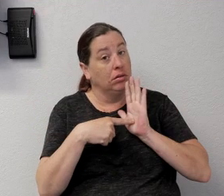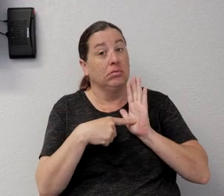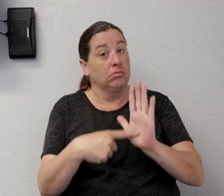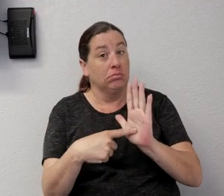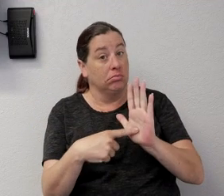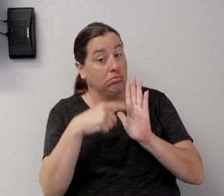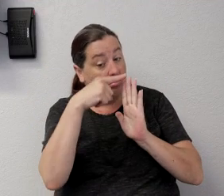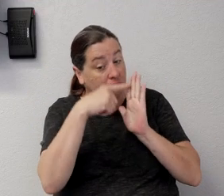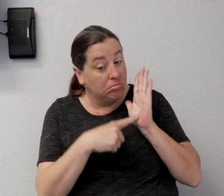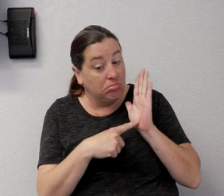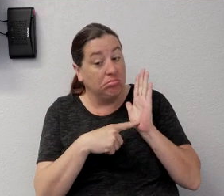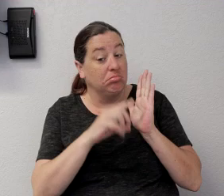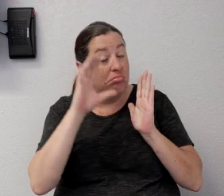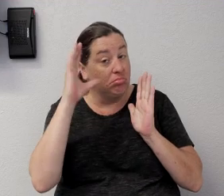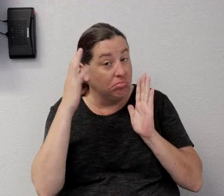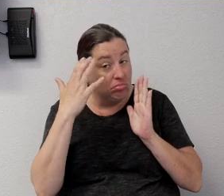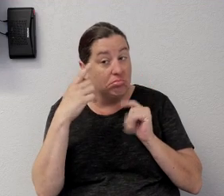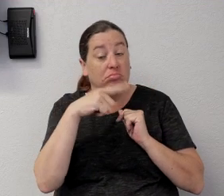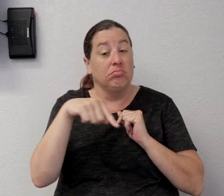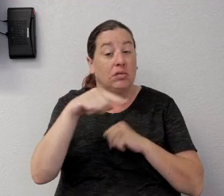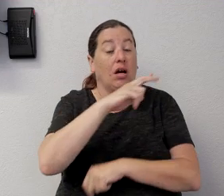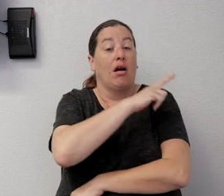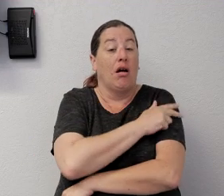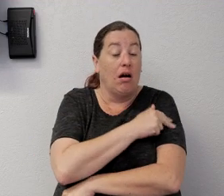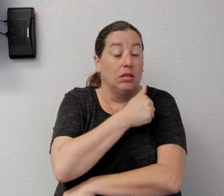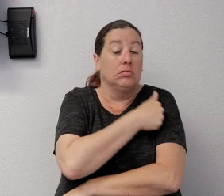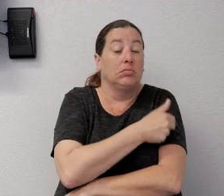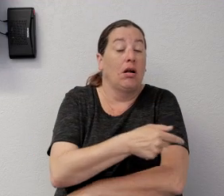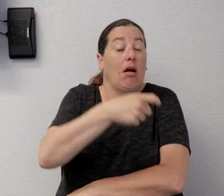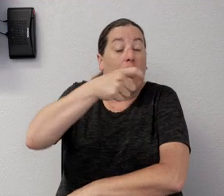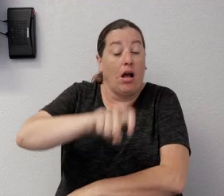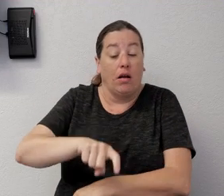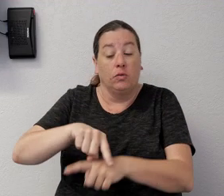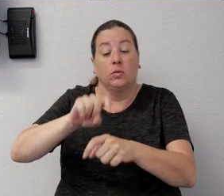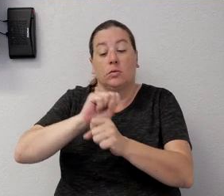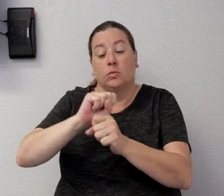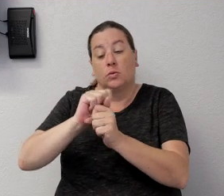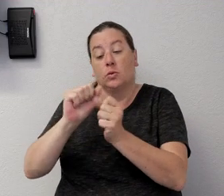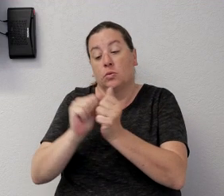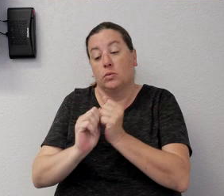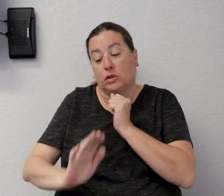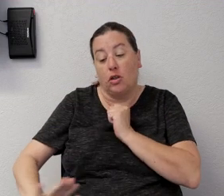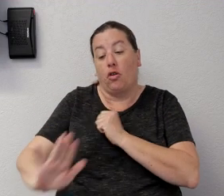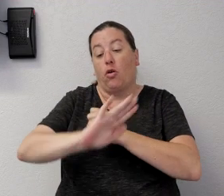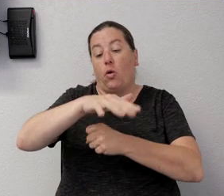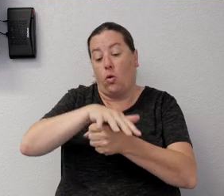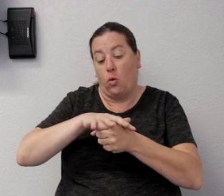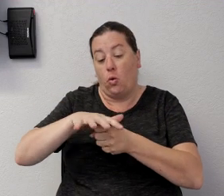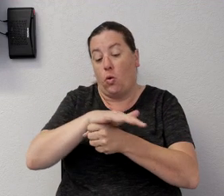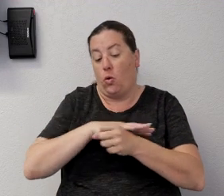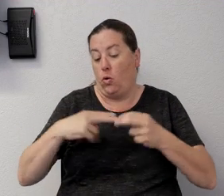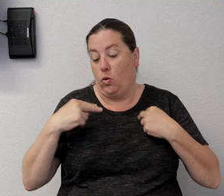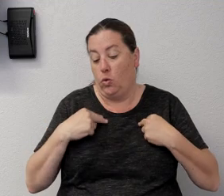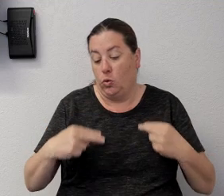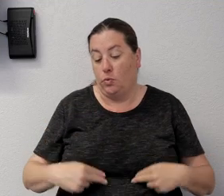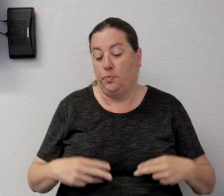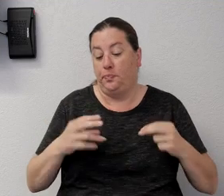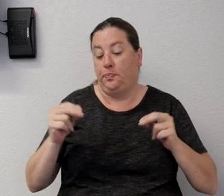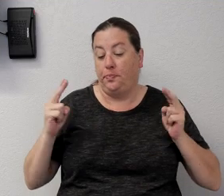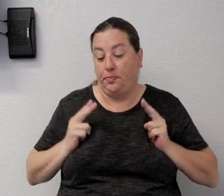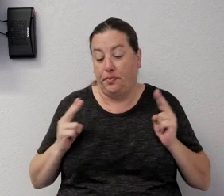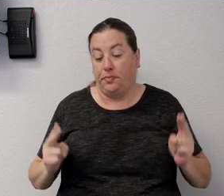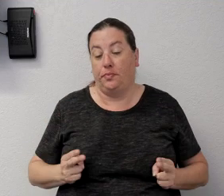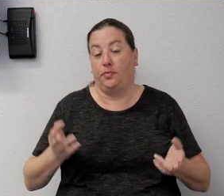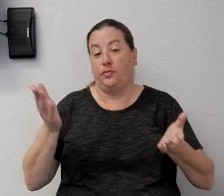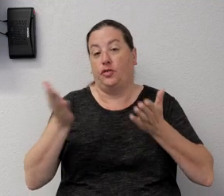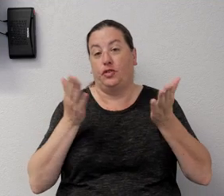hospitals have to work with their local health departments, their local health and human services agency.